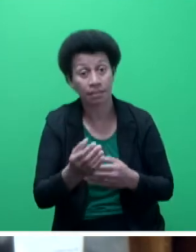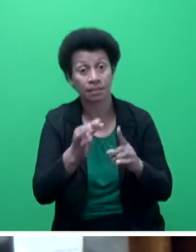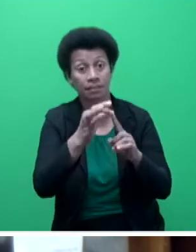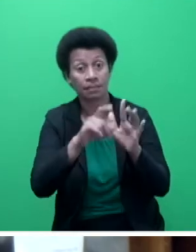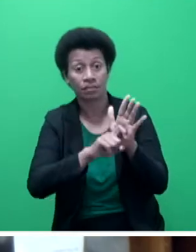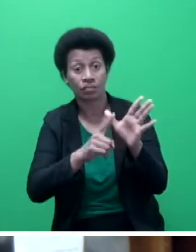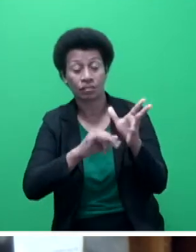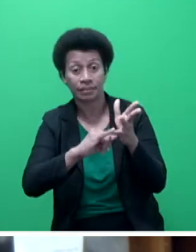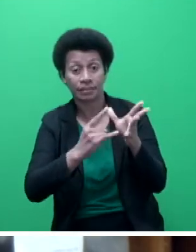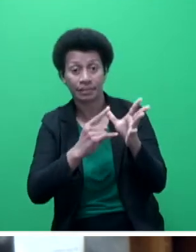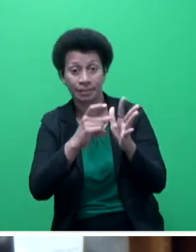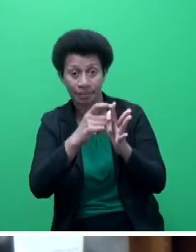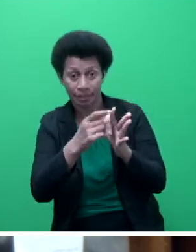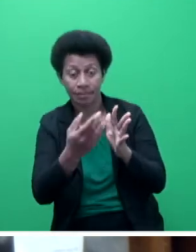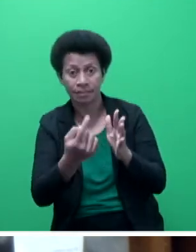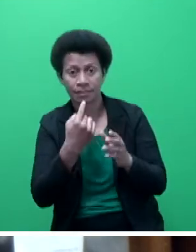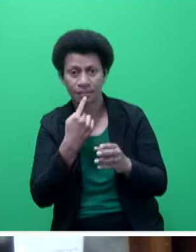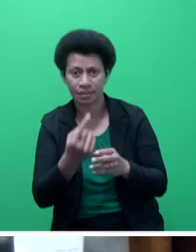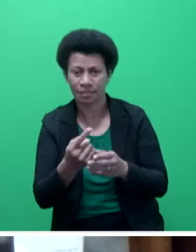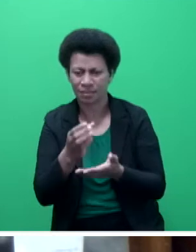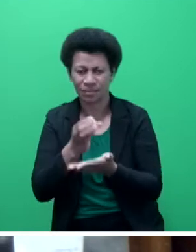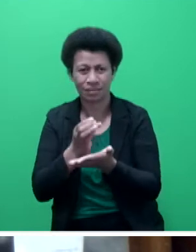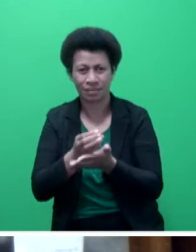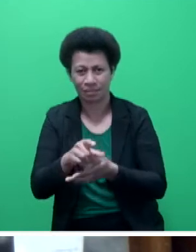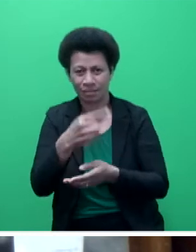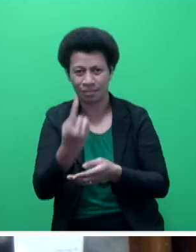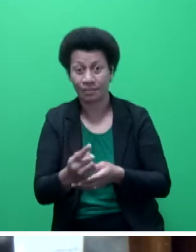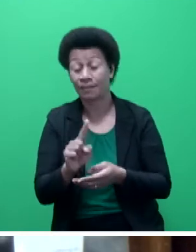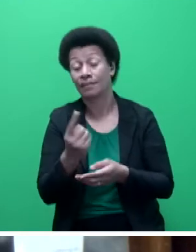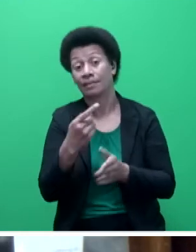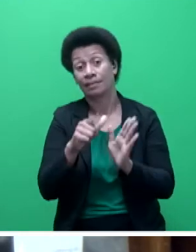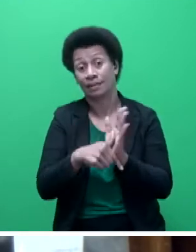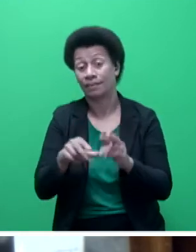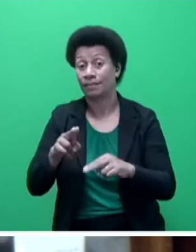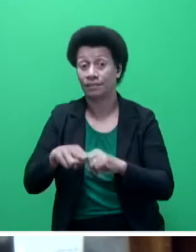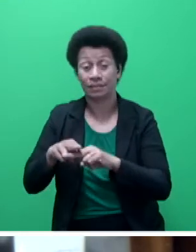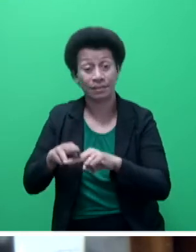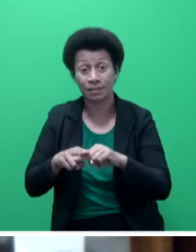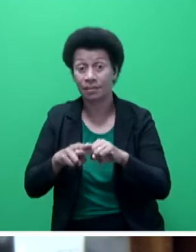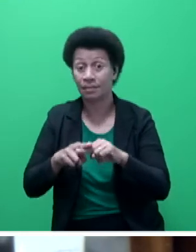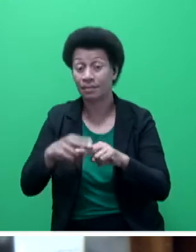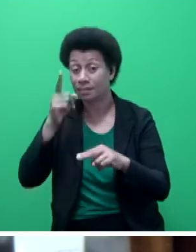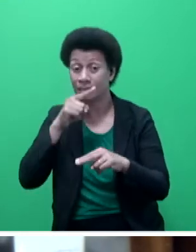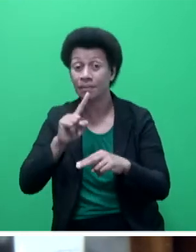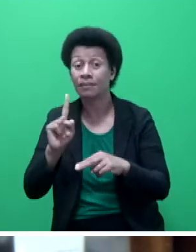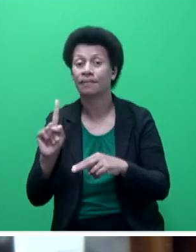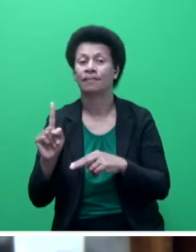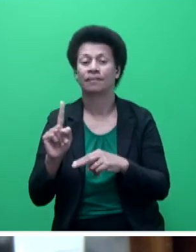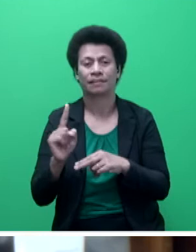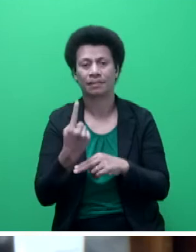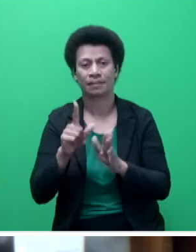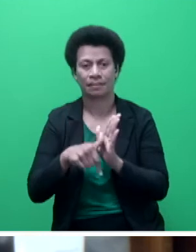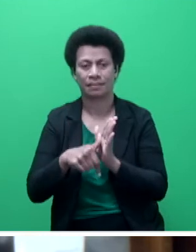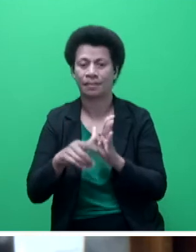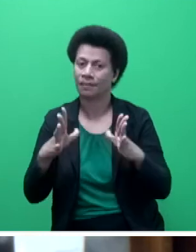education, then he had to correct himself. This is the first time that we have people in Fiji actually getting free education, sir, free transportation,